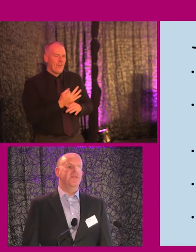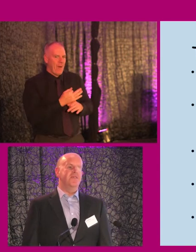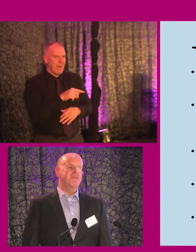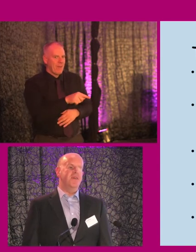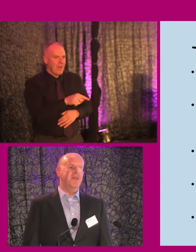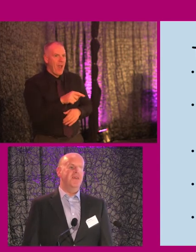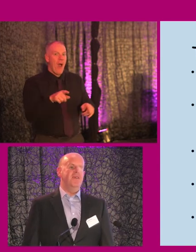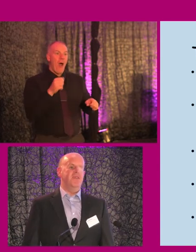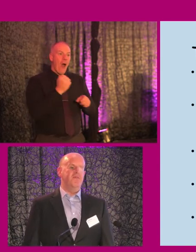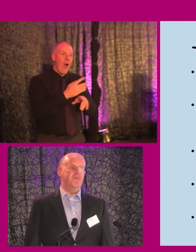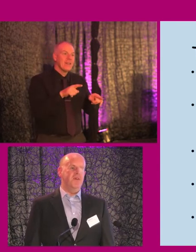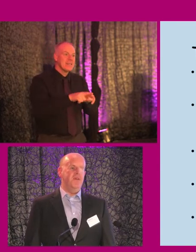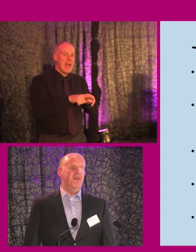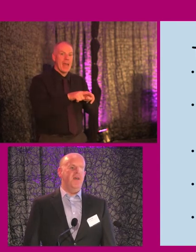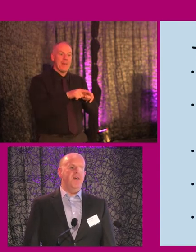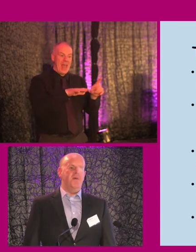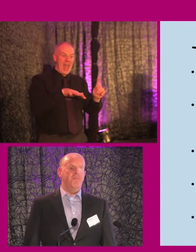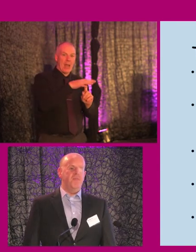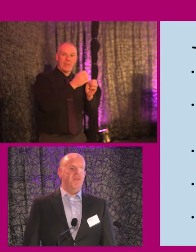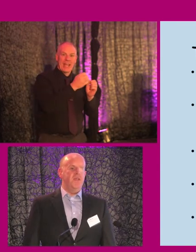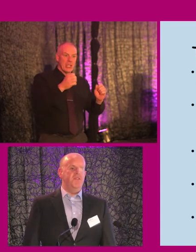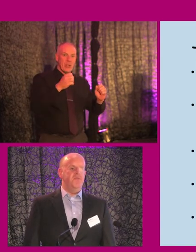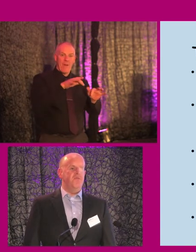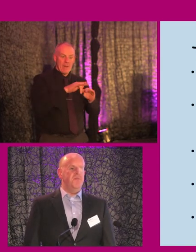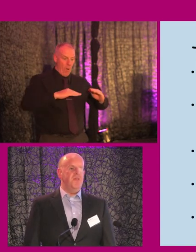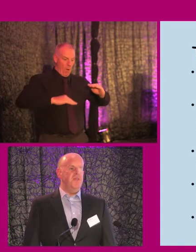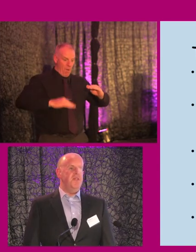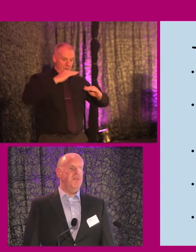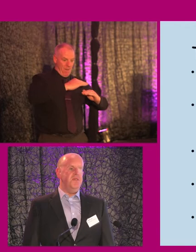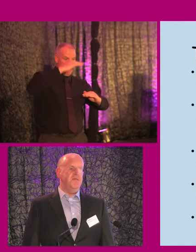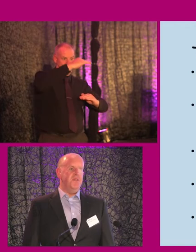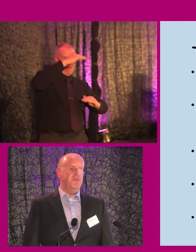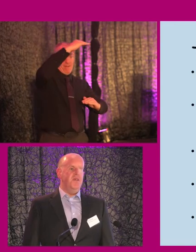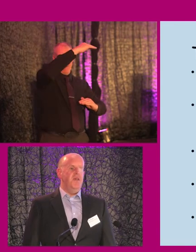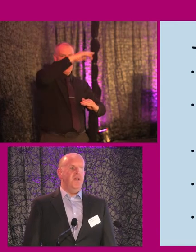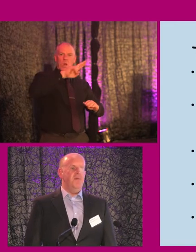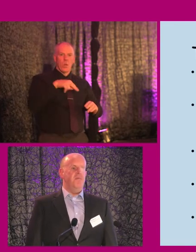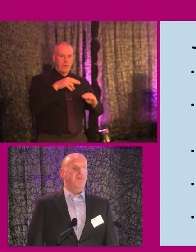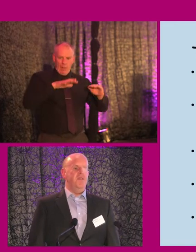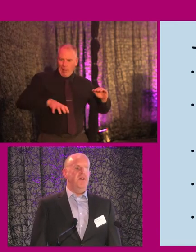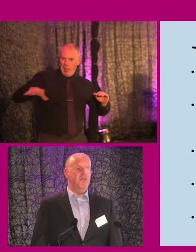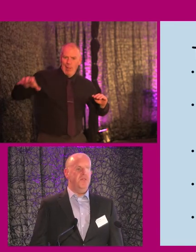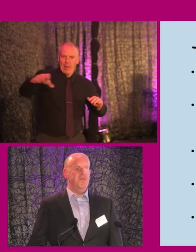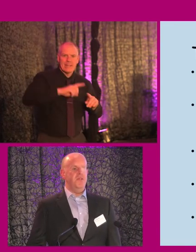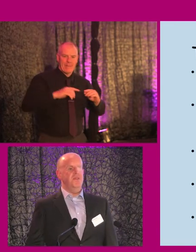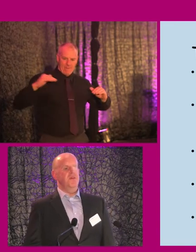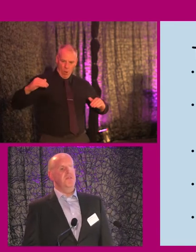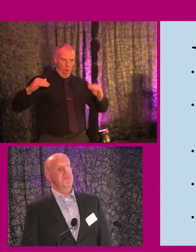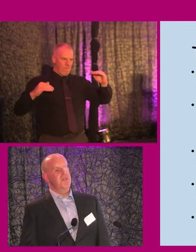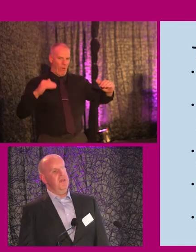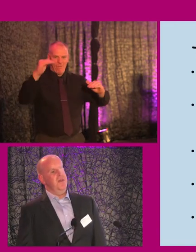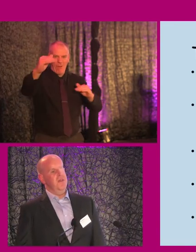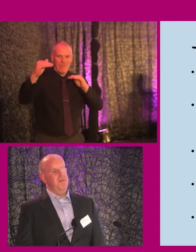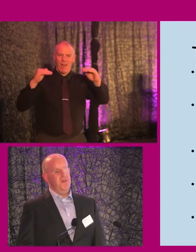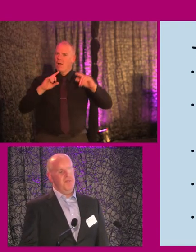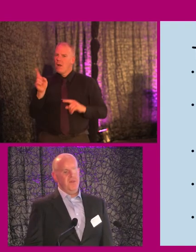are all in the same area and every floor. It's uniformity, it's easy to find. Only Tuesday I was in the